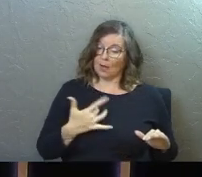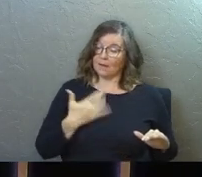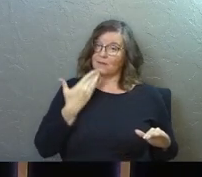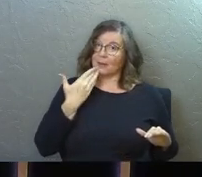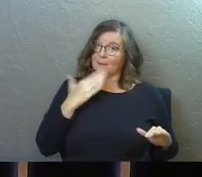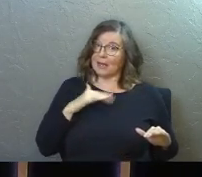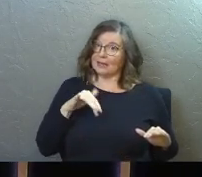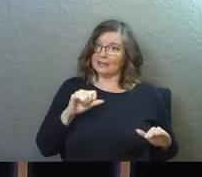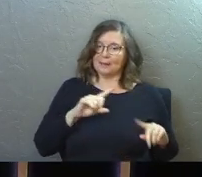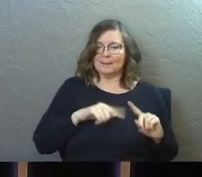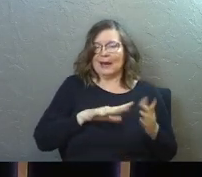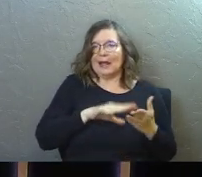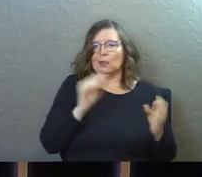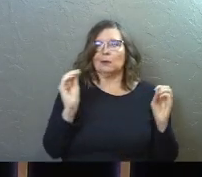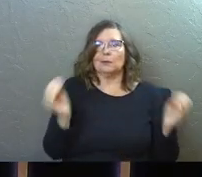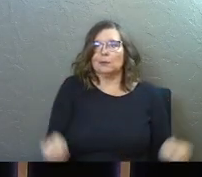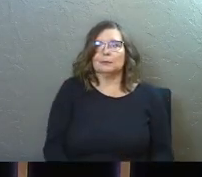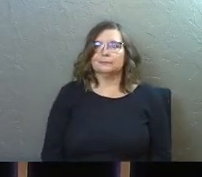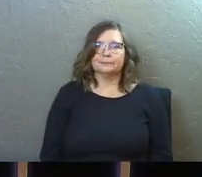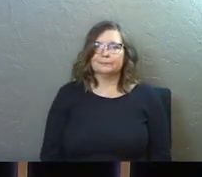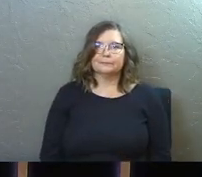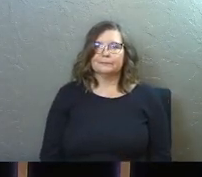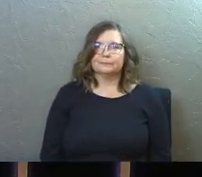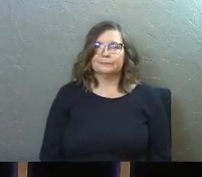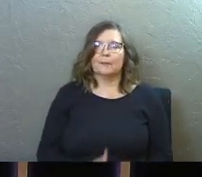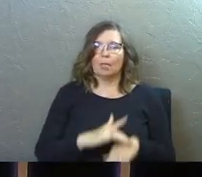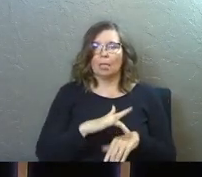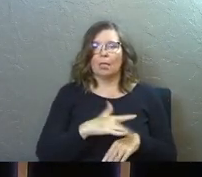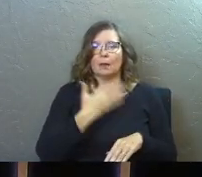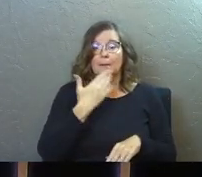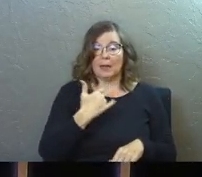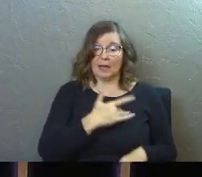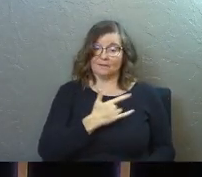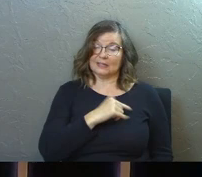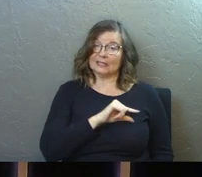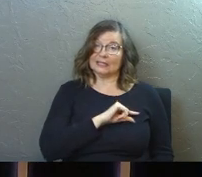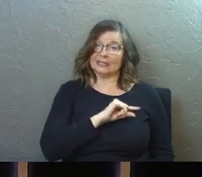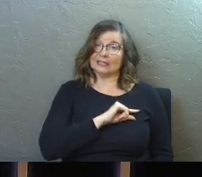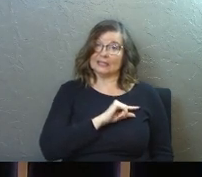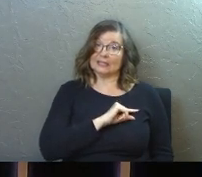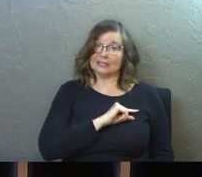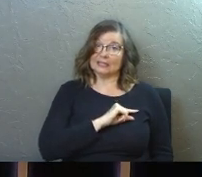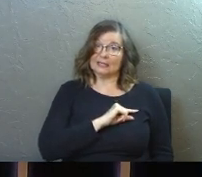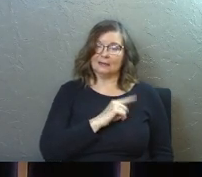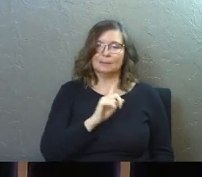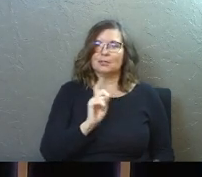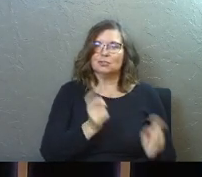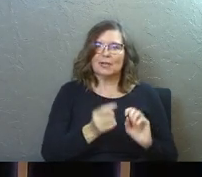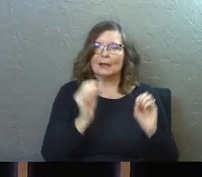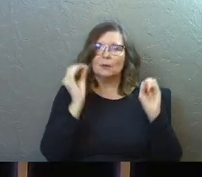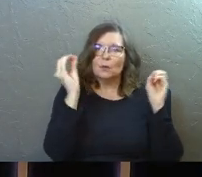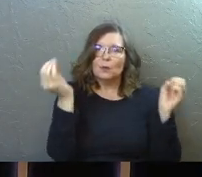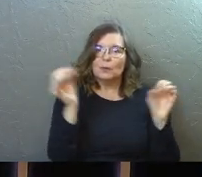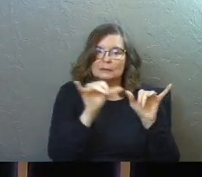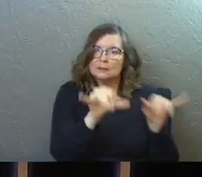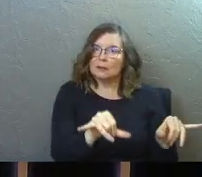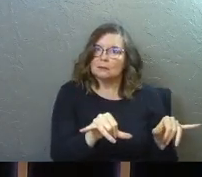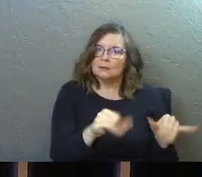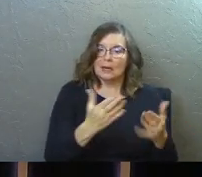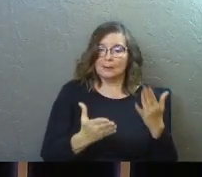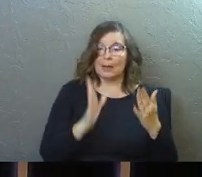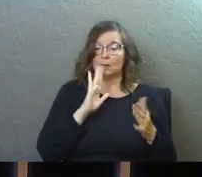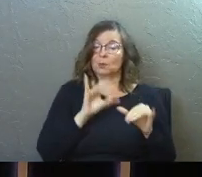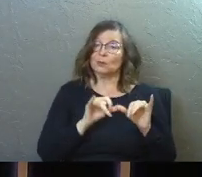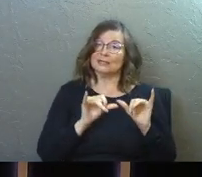bad about it, but I didn't learn anything from it. I feel guilty, but I didn't change. And I'm